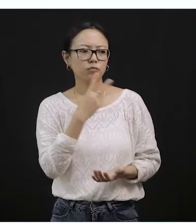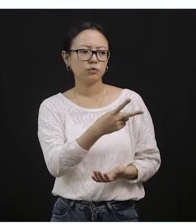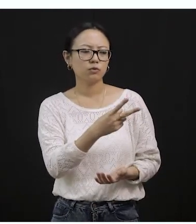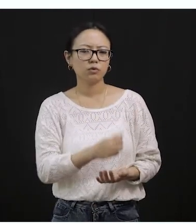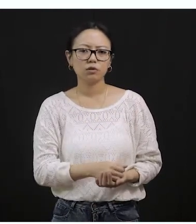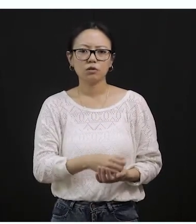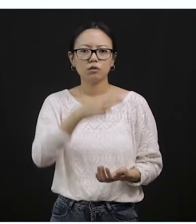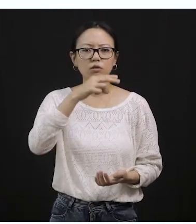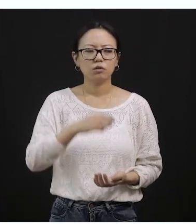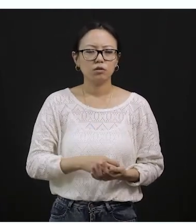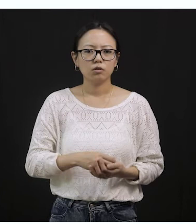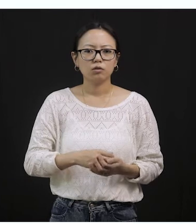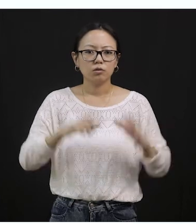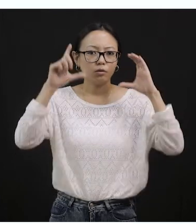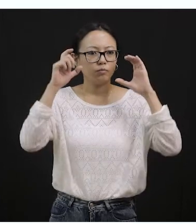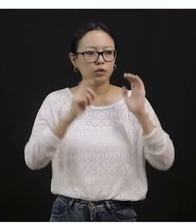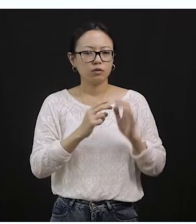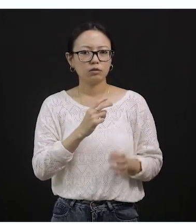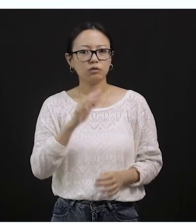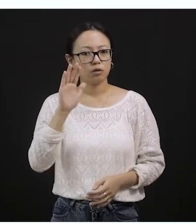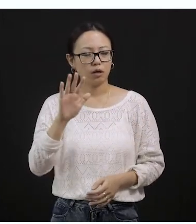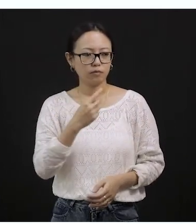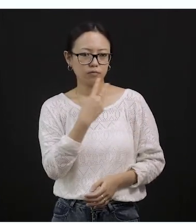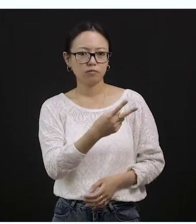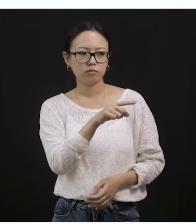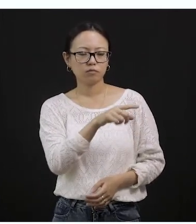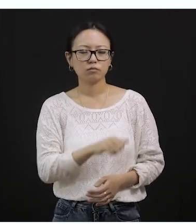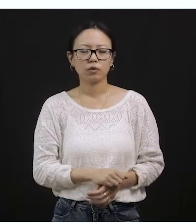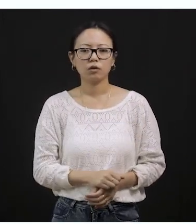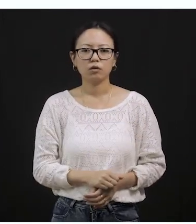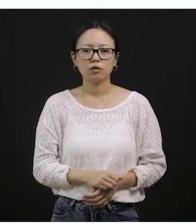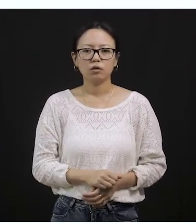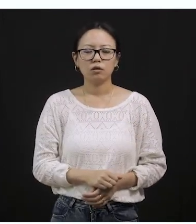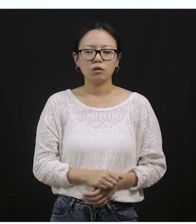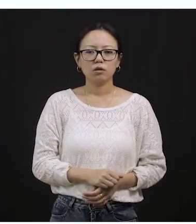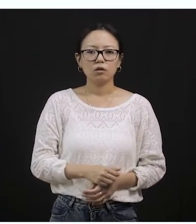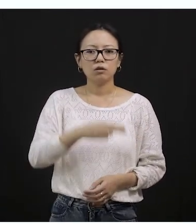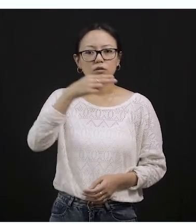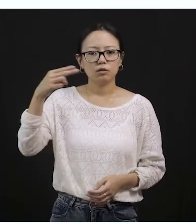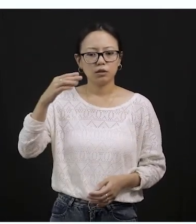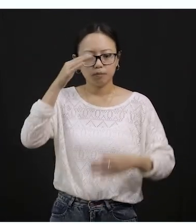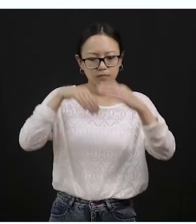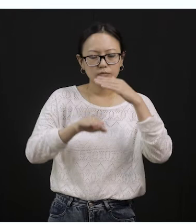below. Okay? So you see this, a Mickey Mouse. This is a cartoon character